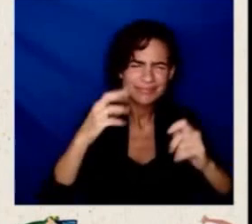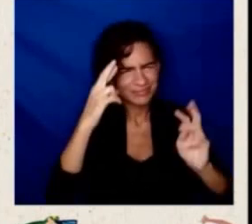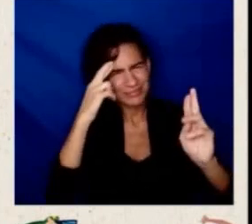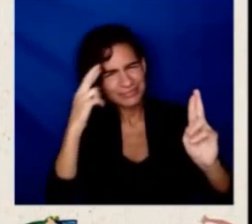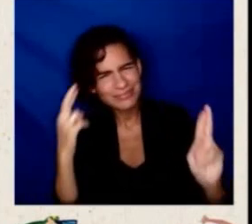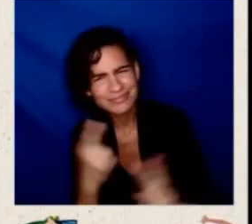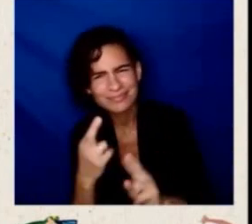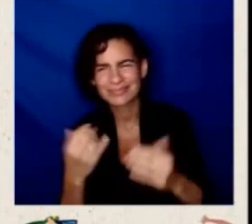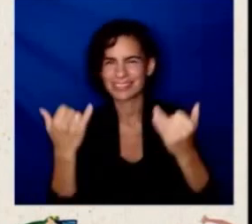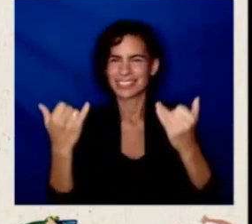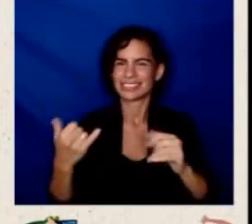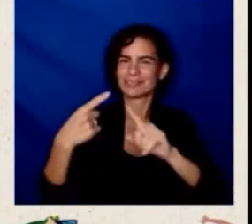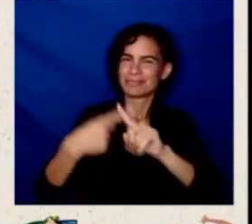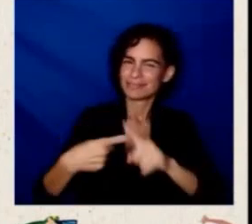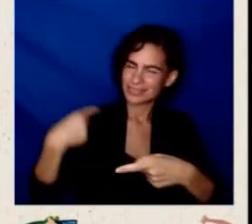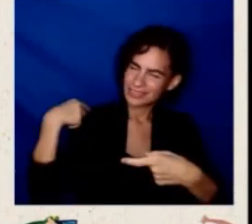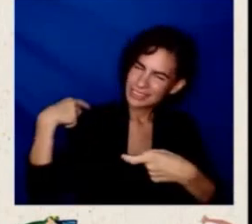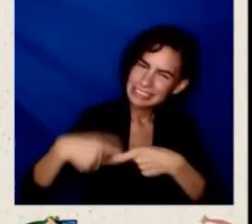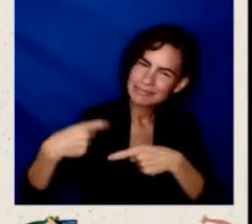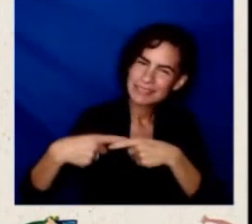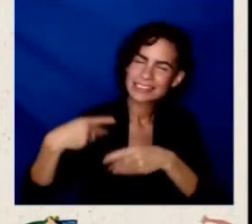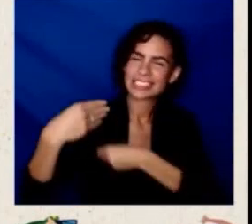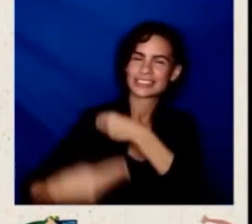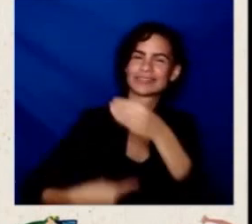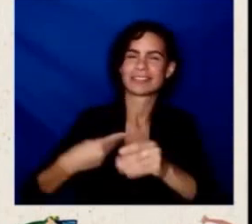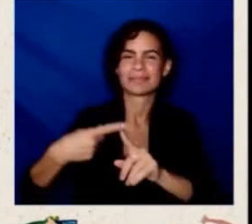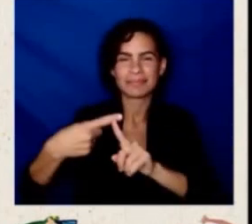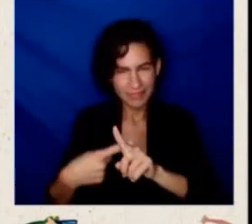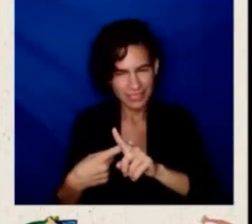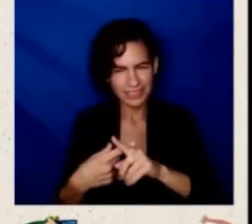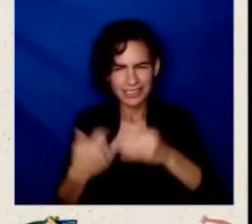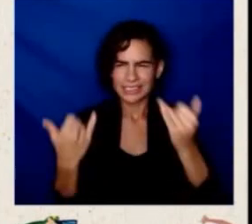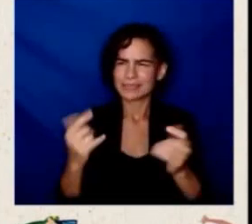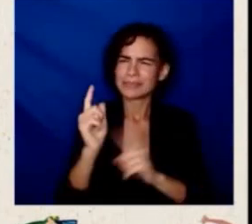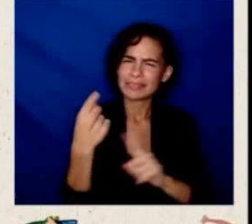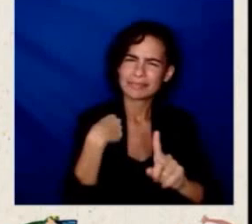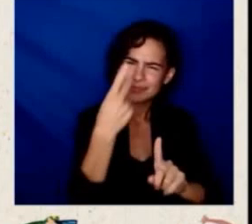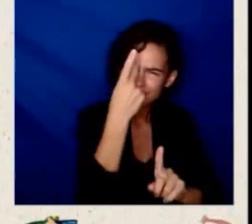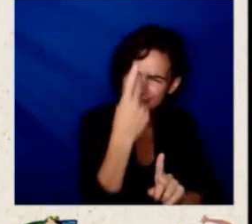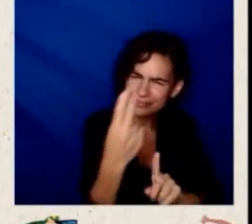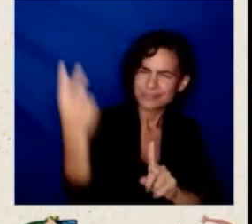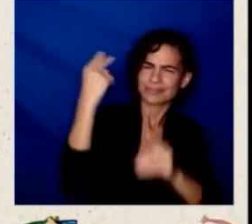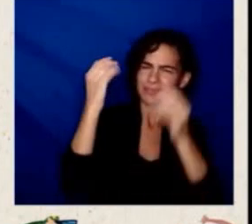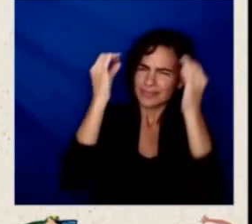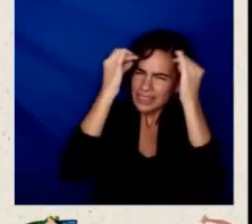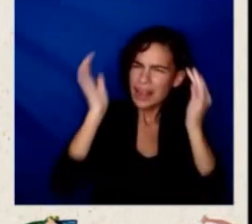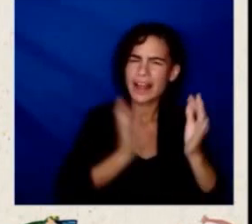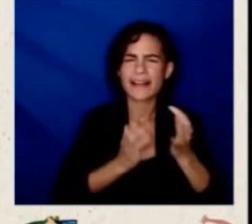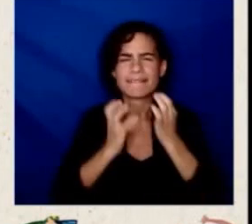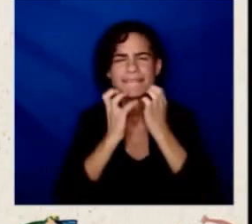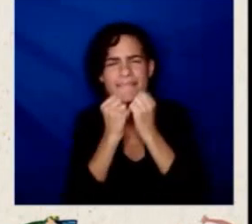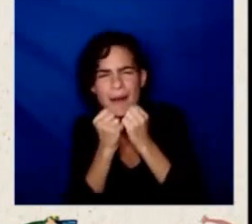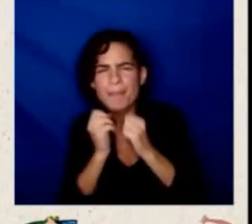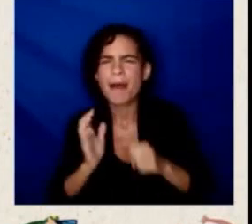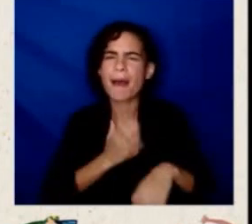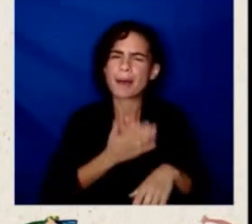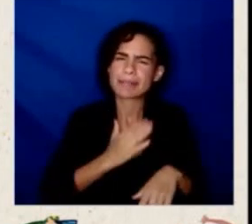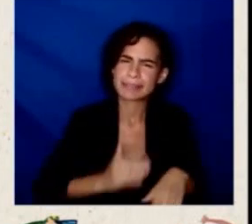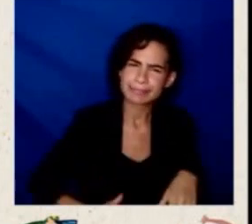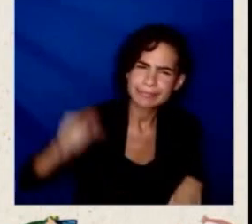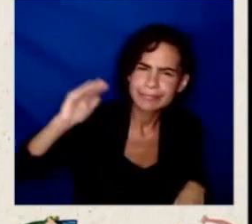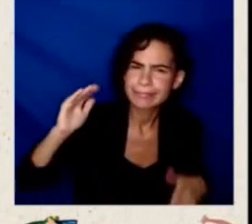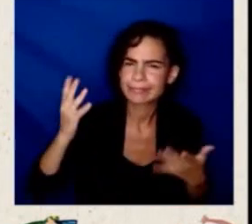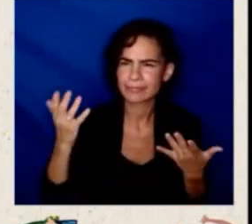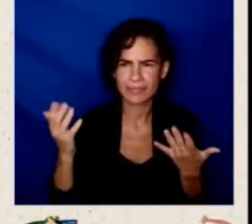it's a moment to reflect on how those values and that upbringing are influencing our ability to do our job. And when I'm around